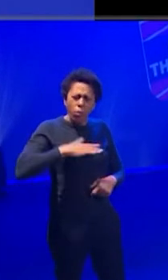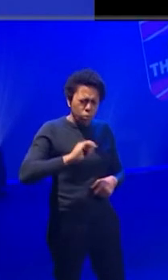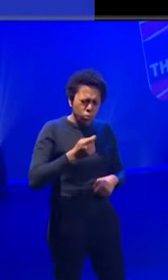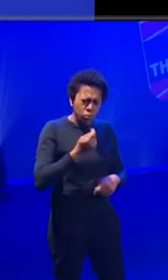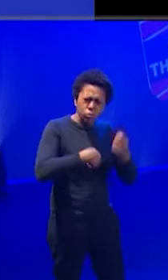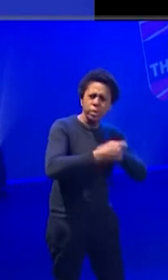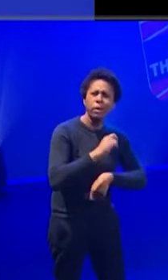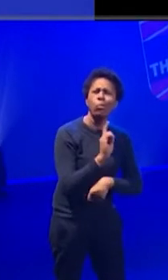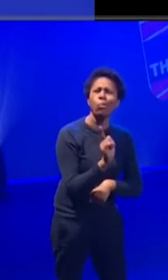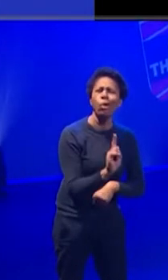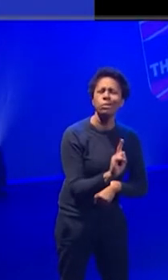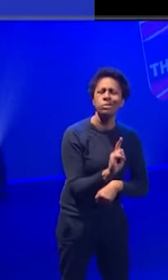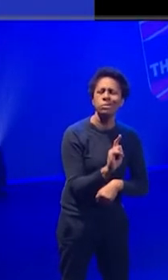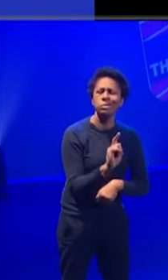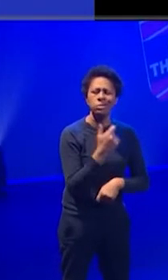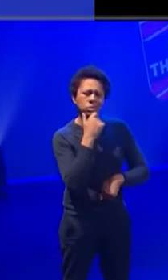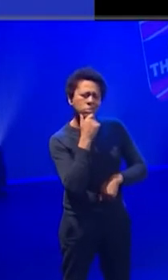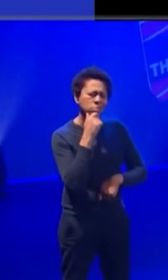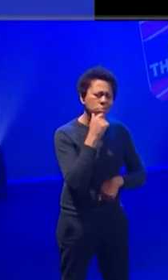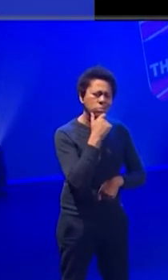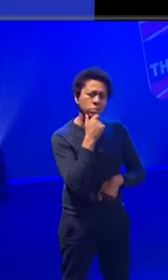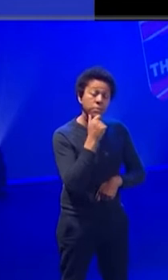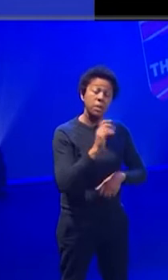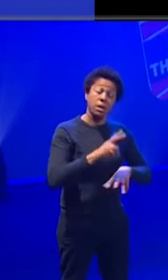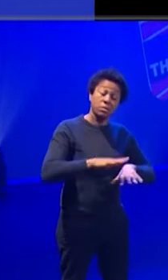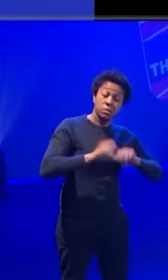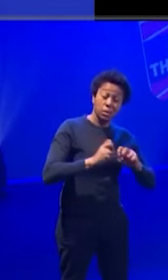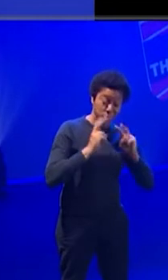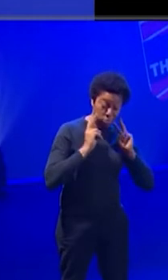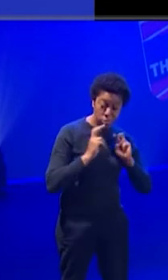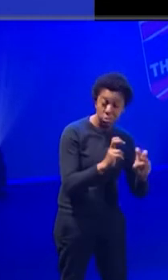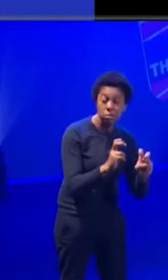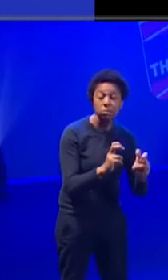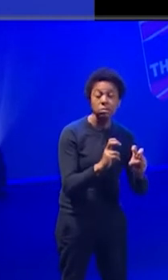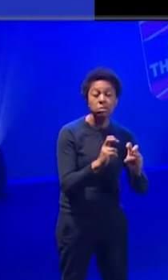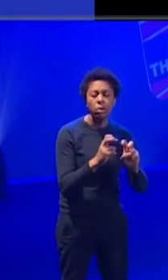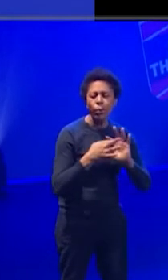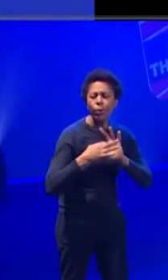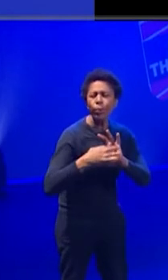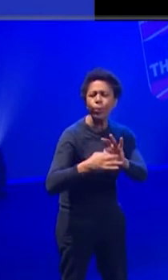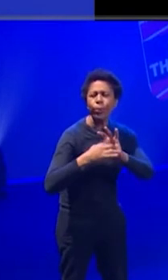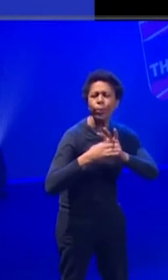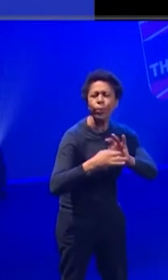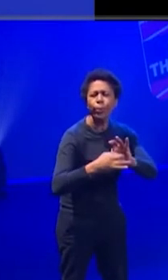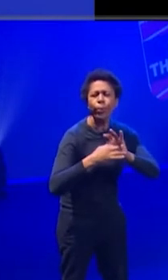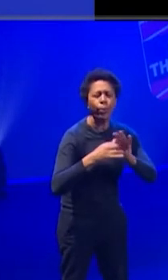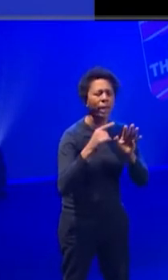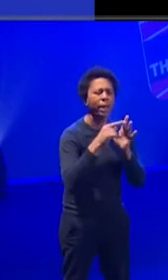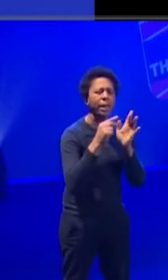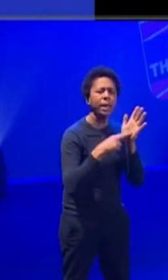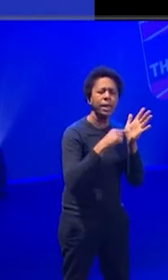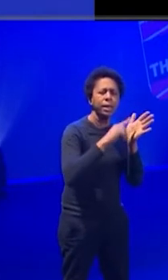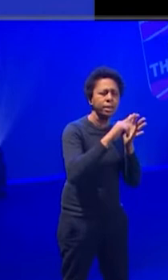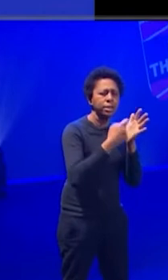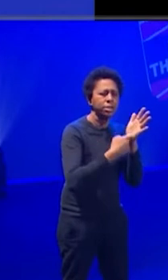personally has been exploring interactivity and like not sort of to